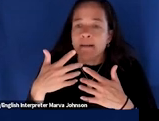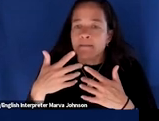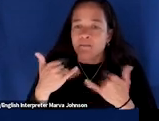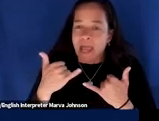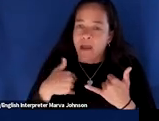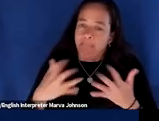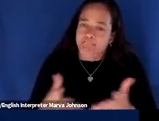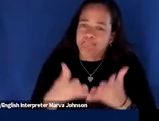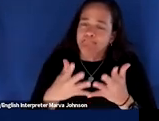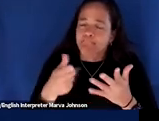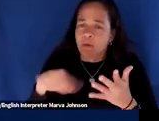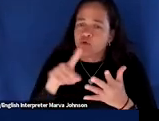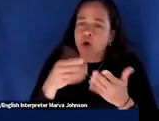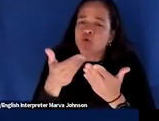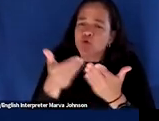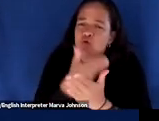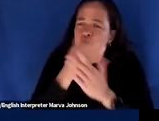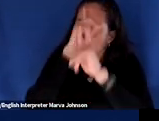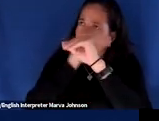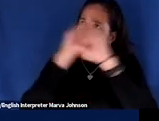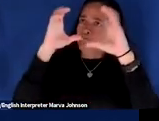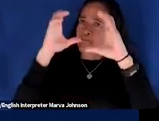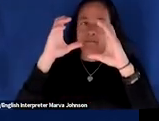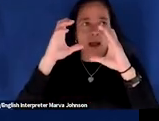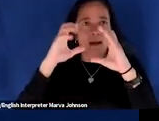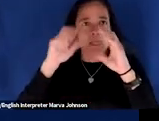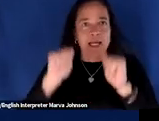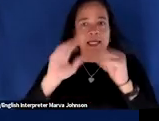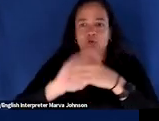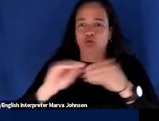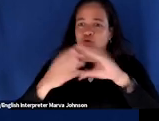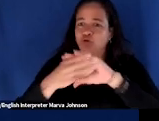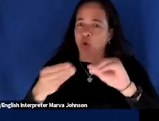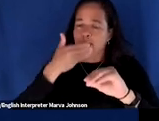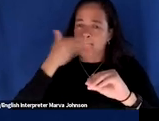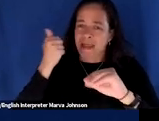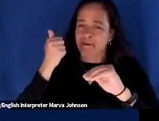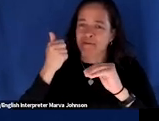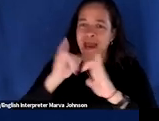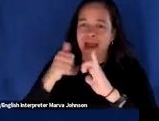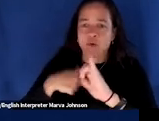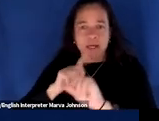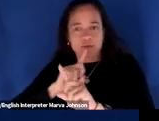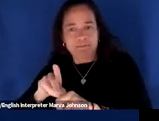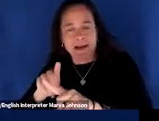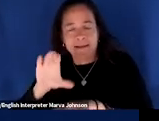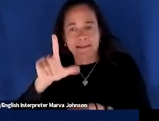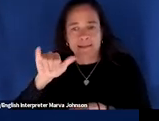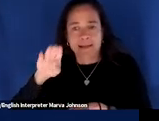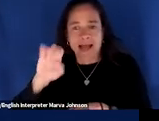that are more compelling that tell better stories about responding to climate change rather than these kinds of